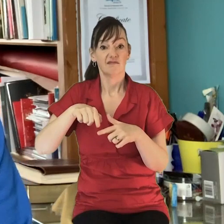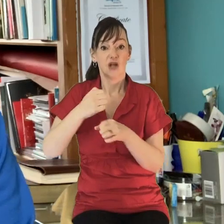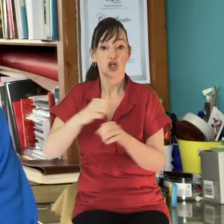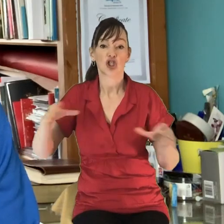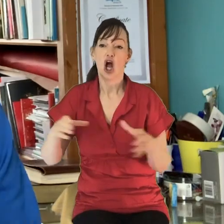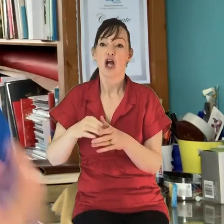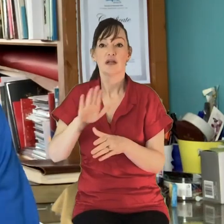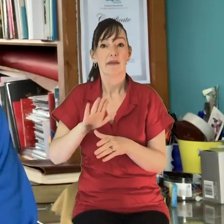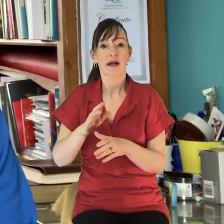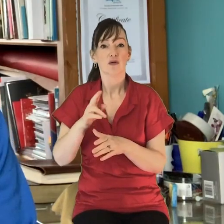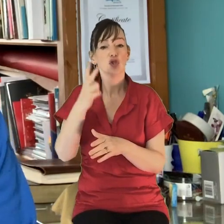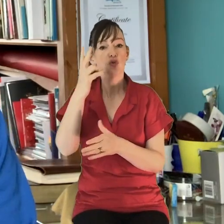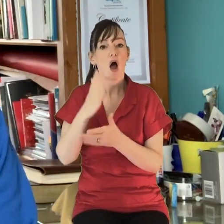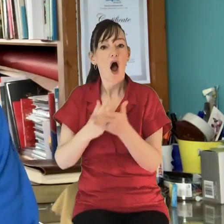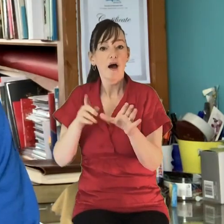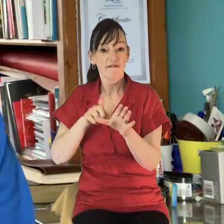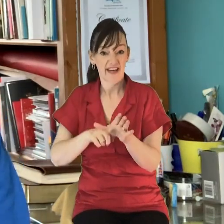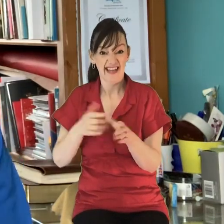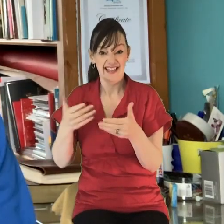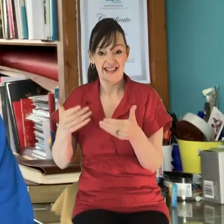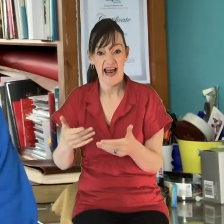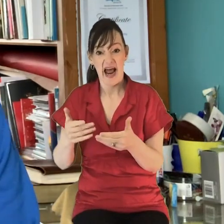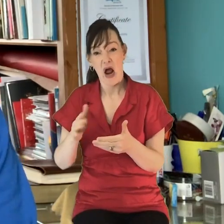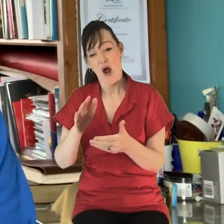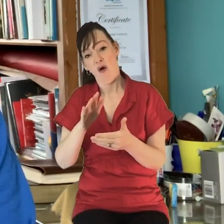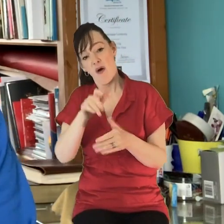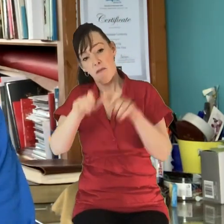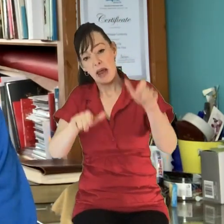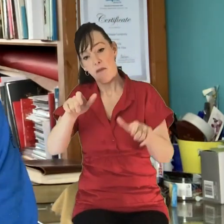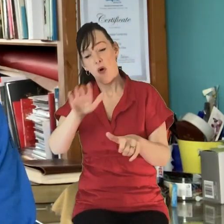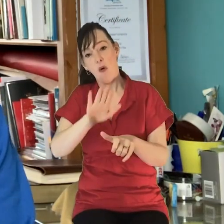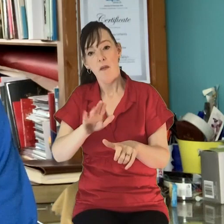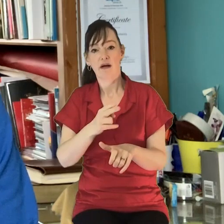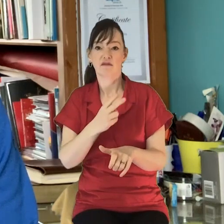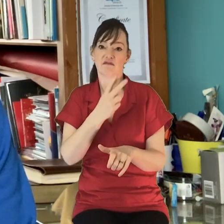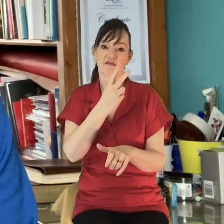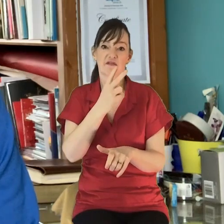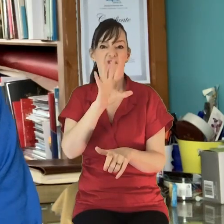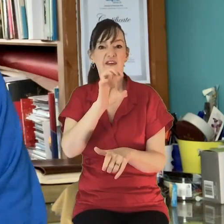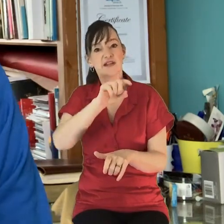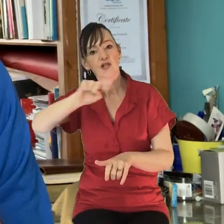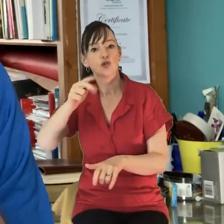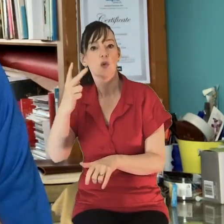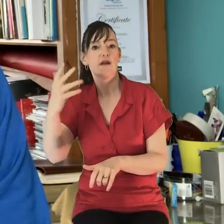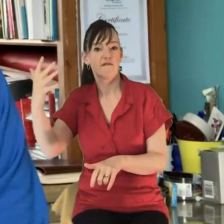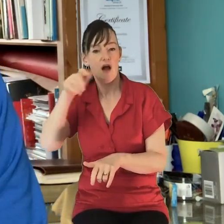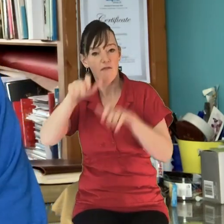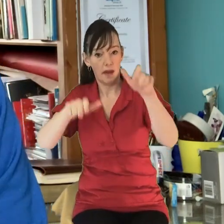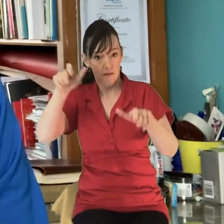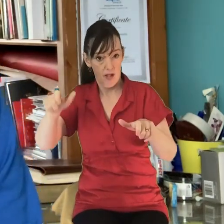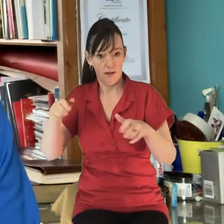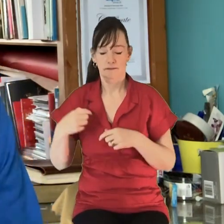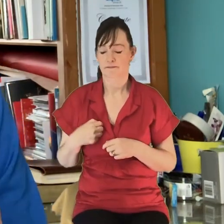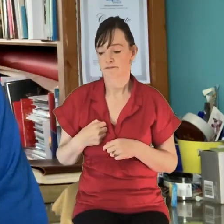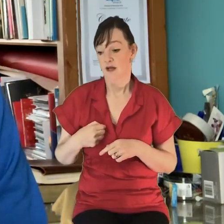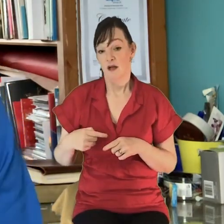time, maybe sort of 15 to 25 people, that kind of size. And as part of my role here in Barrow, I also co-lead a kind